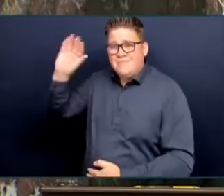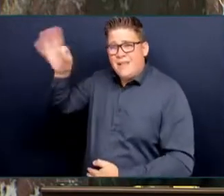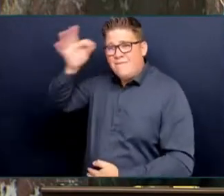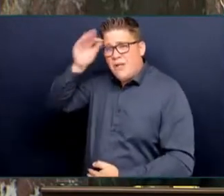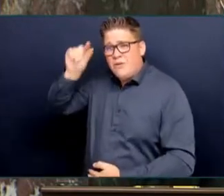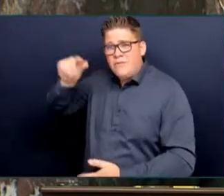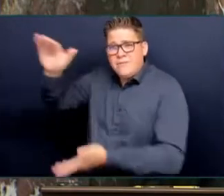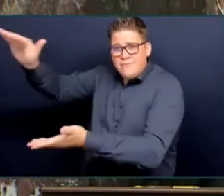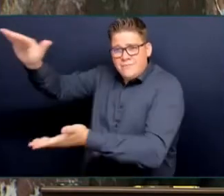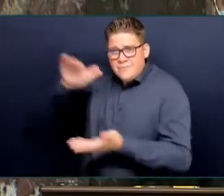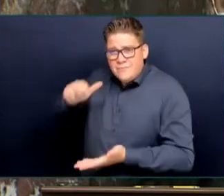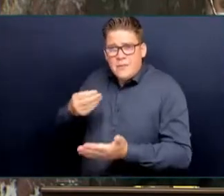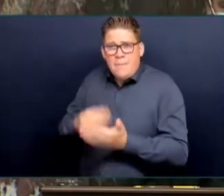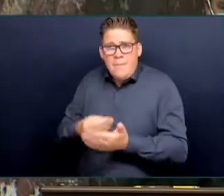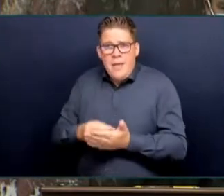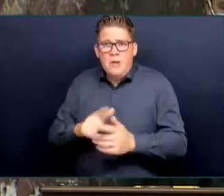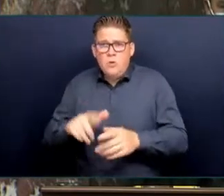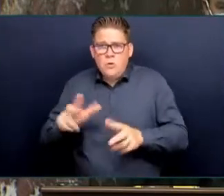little or nothing about.